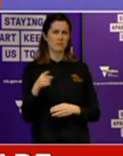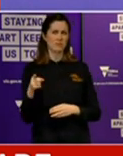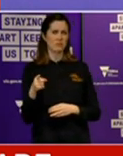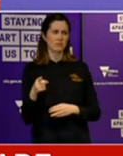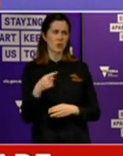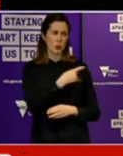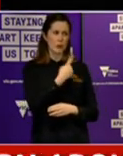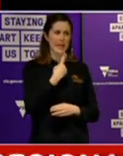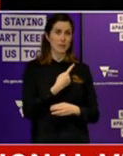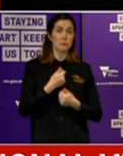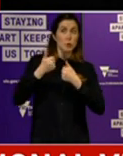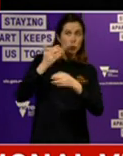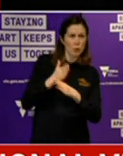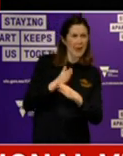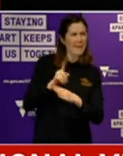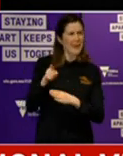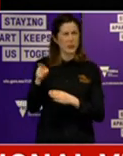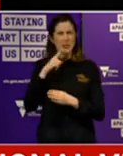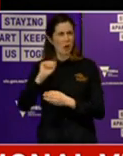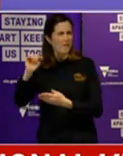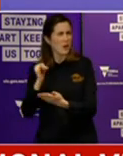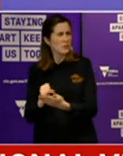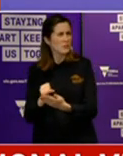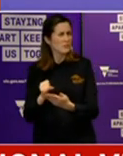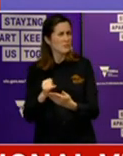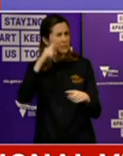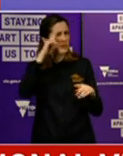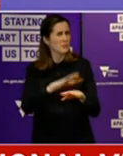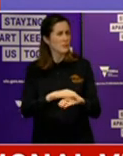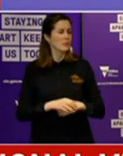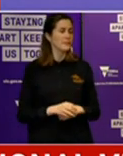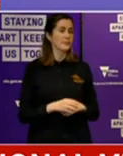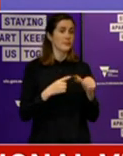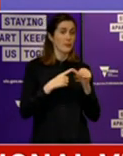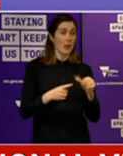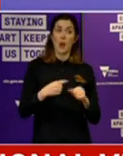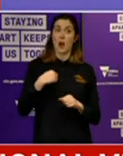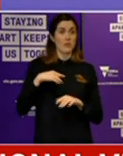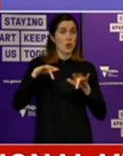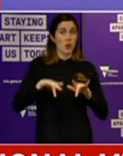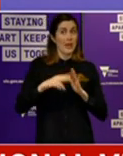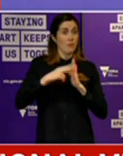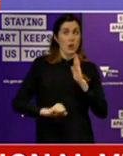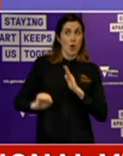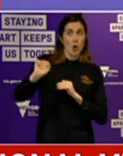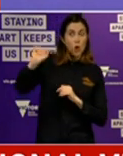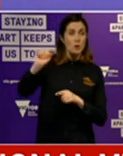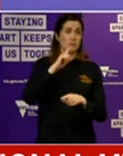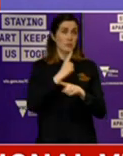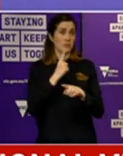appropriate to go? Well, I can be very clear with you that I have not read her statement. I had not read her statement.